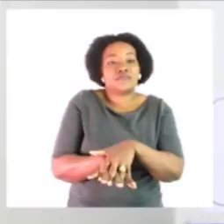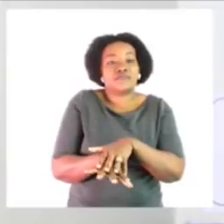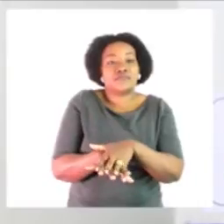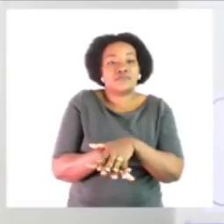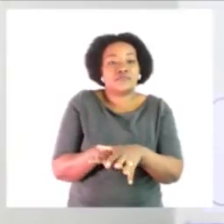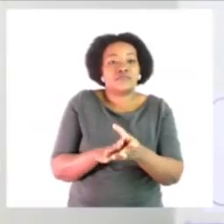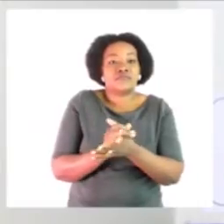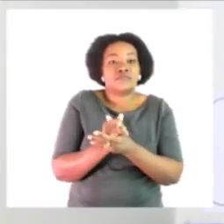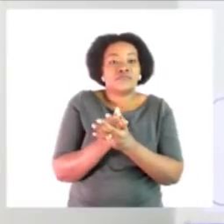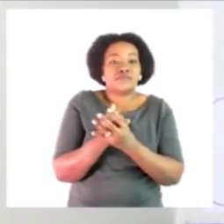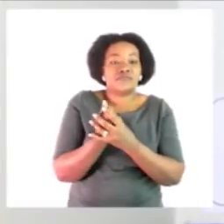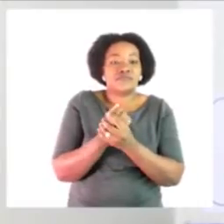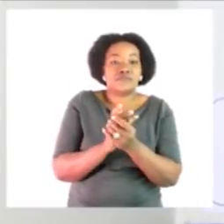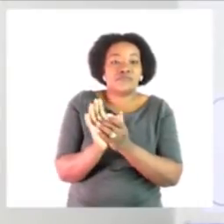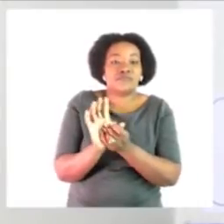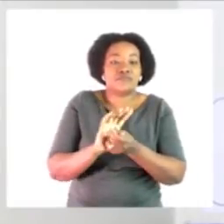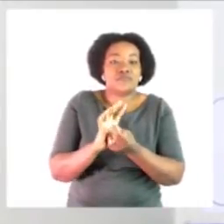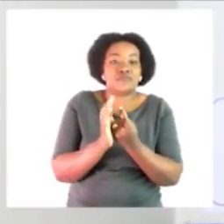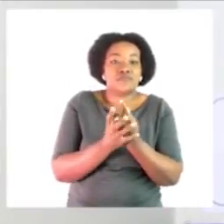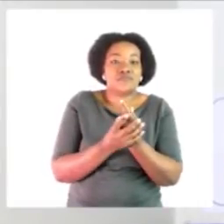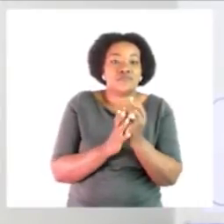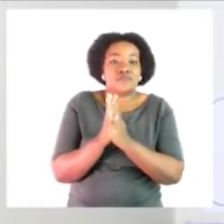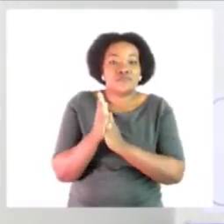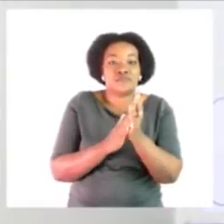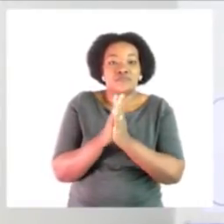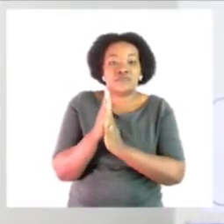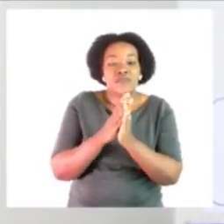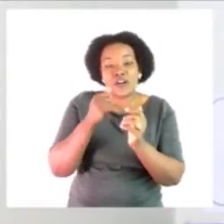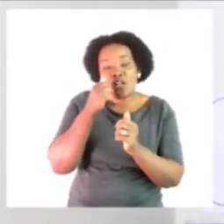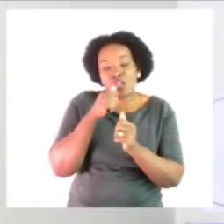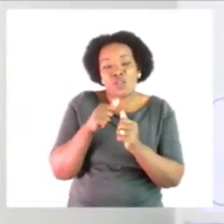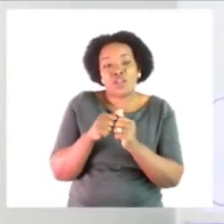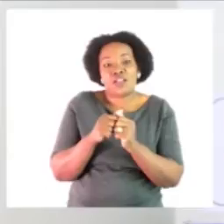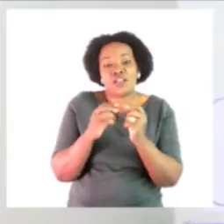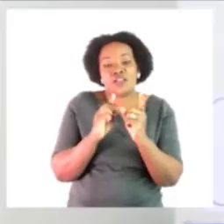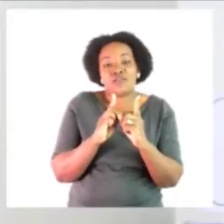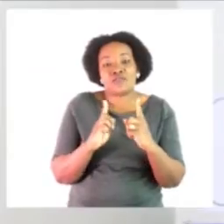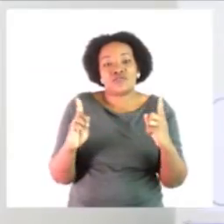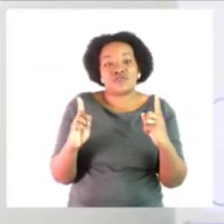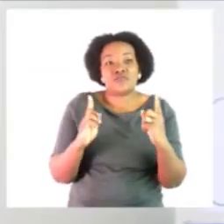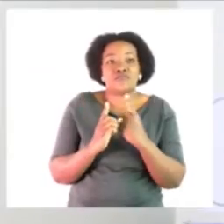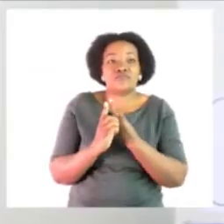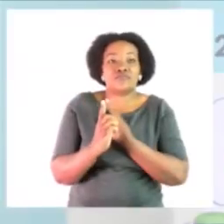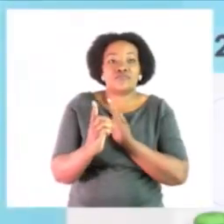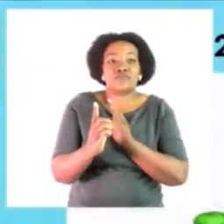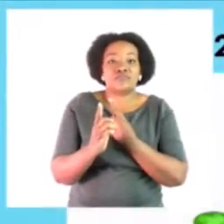thoroughly around your thumbs as well and always remember to keep social distancing